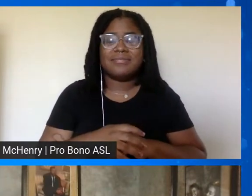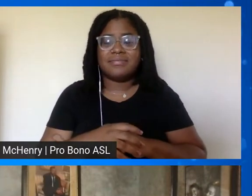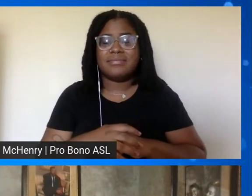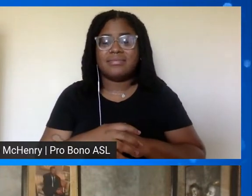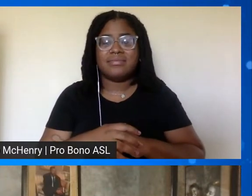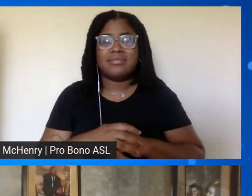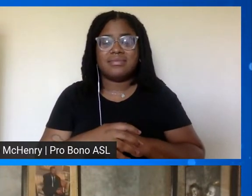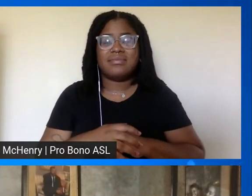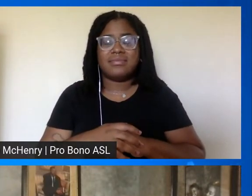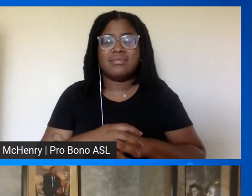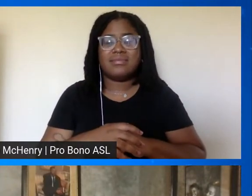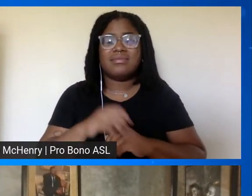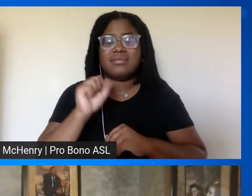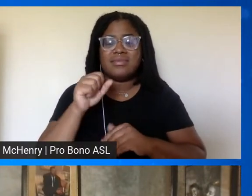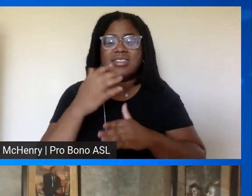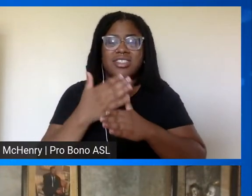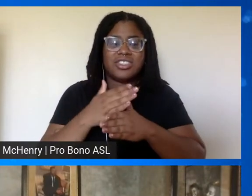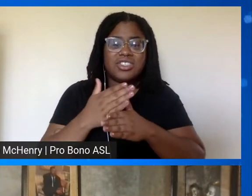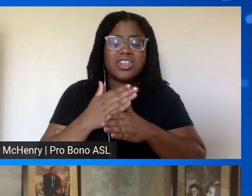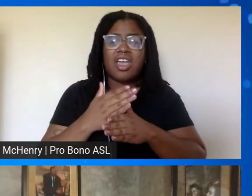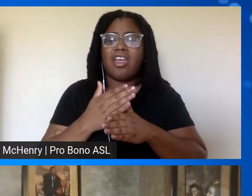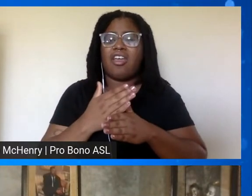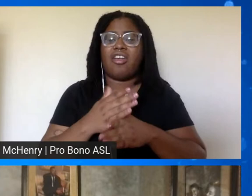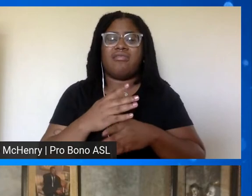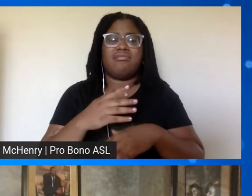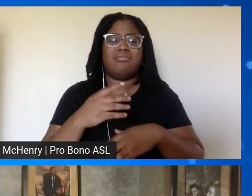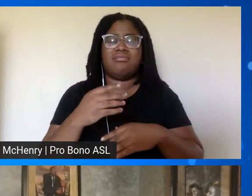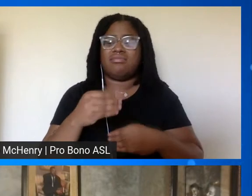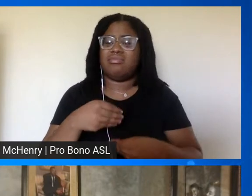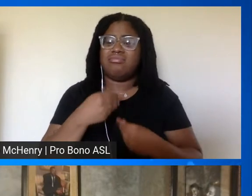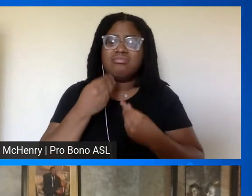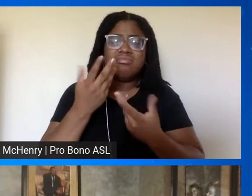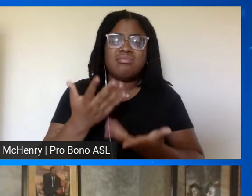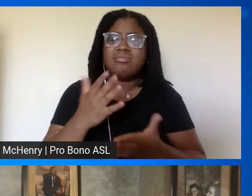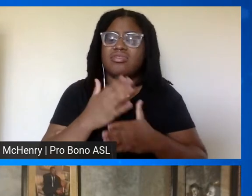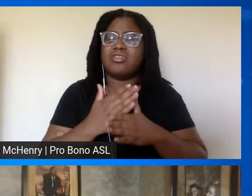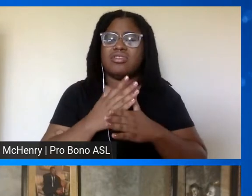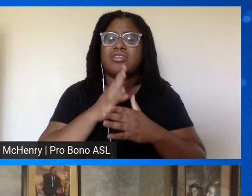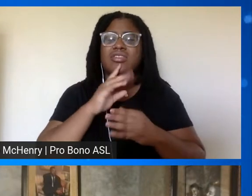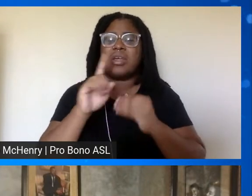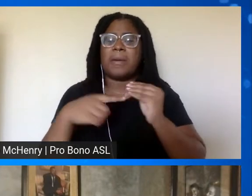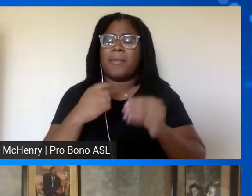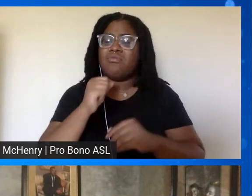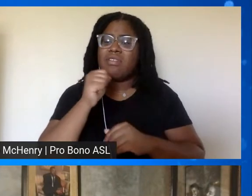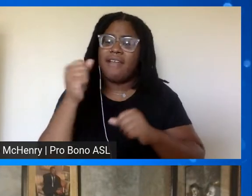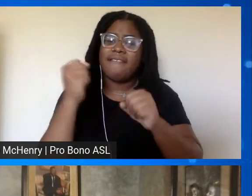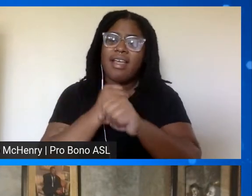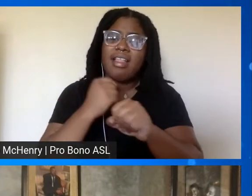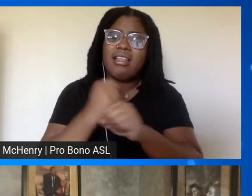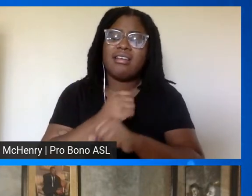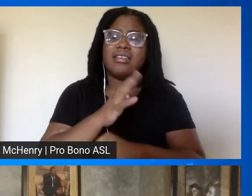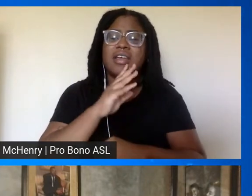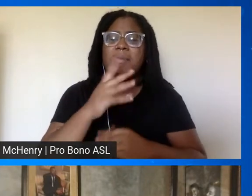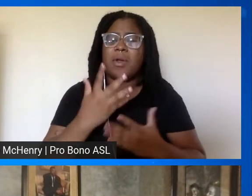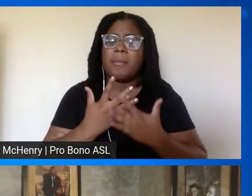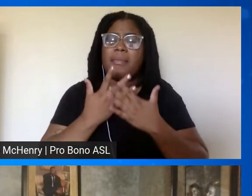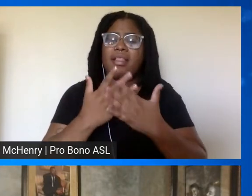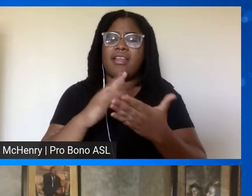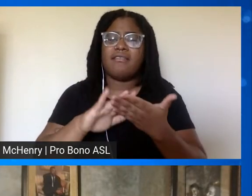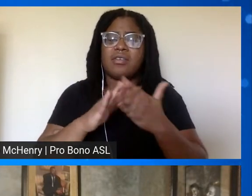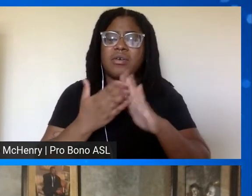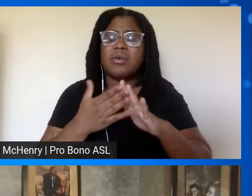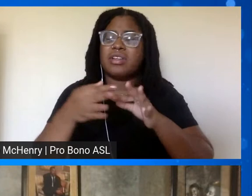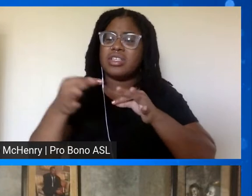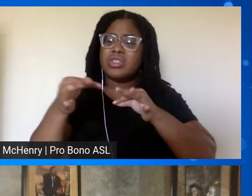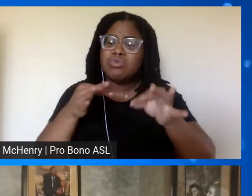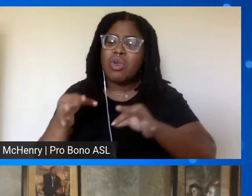and what he shared he conveys so much of what we share when we talk about non-violence and when we talk about the beloved community to describe it